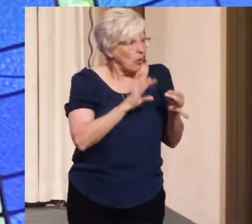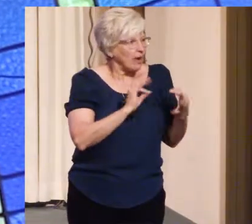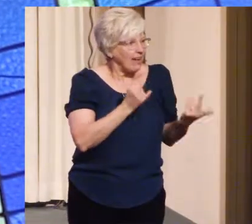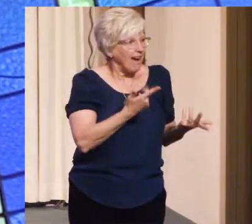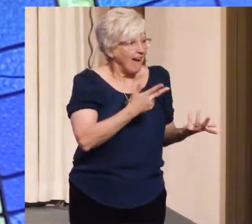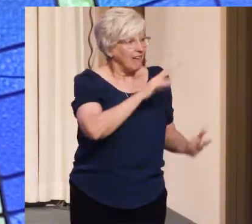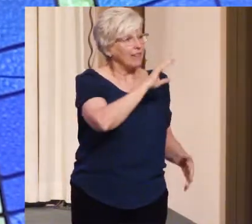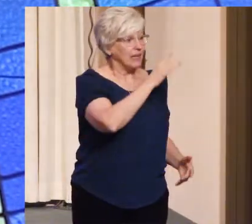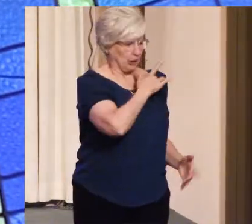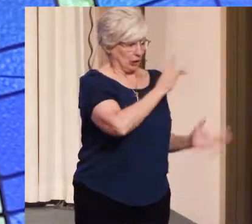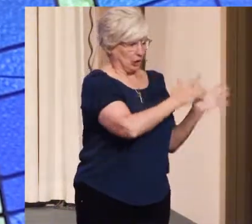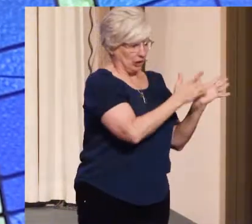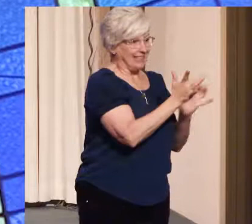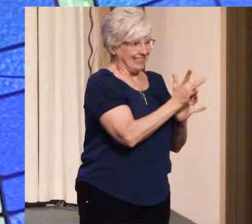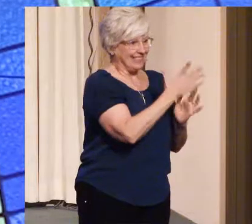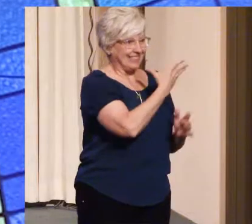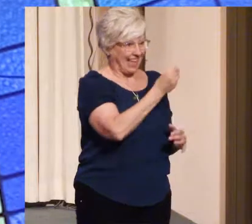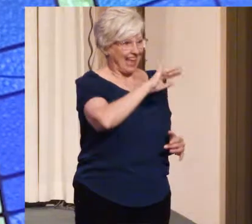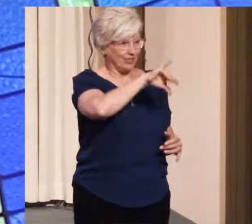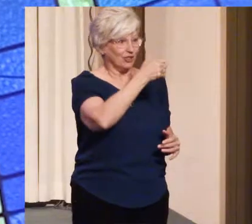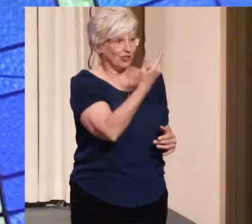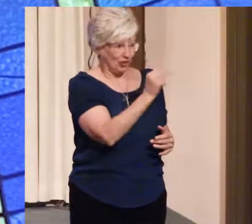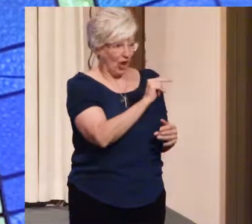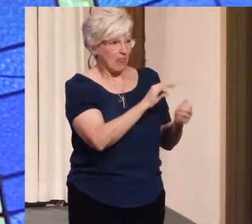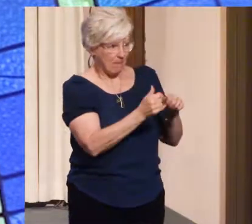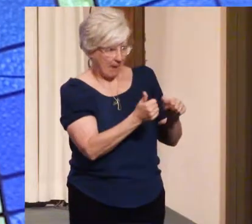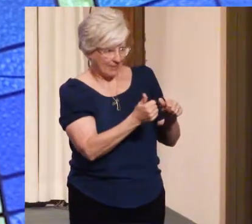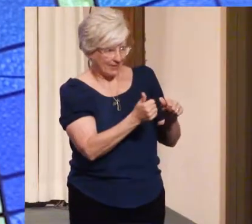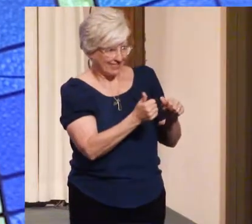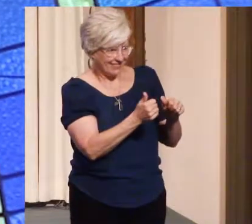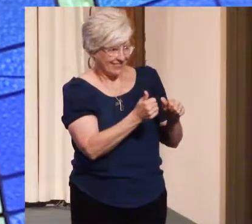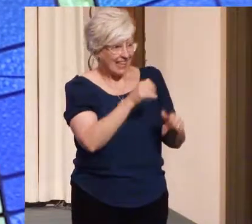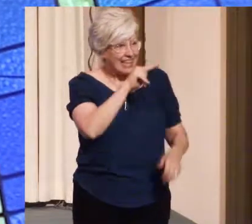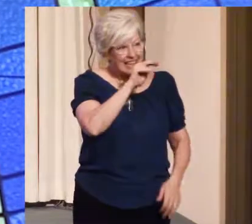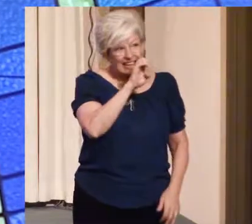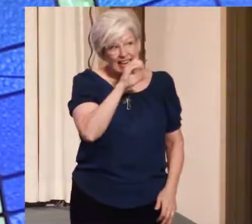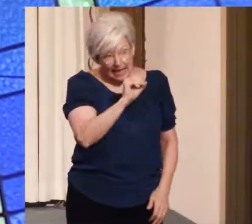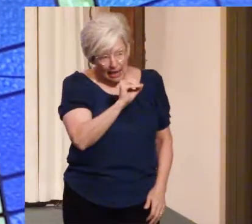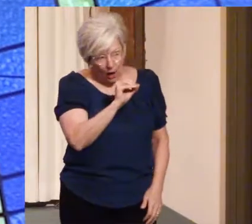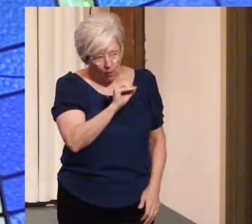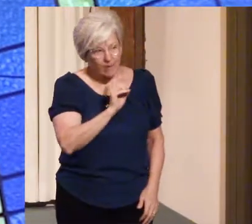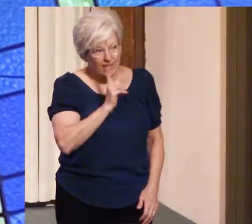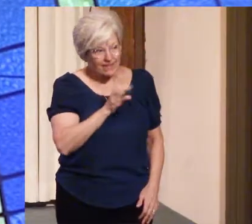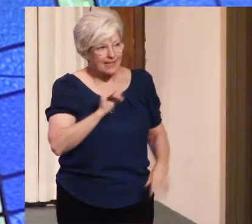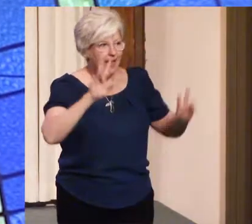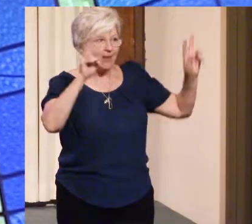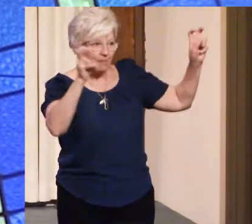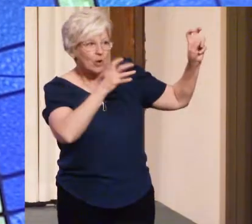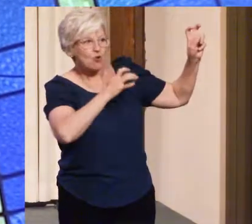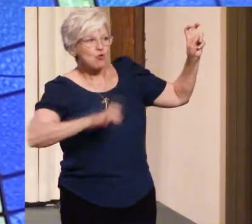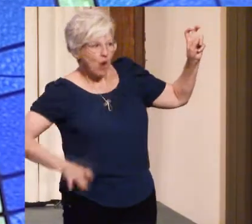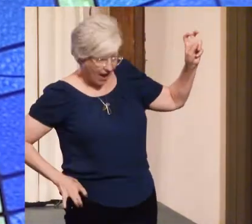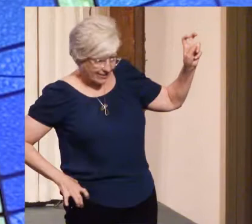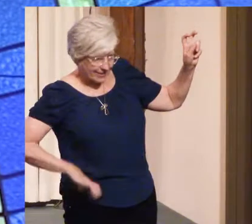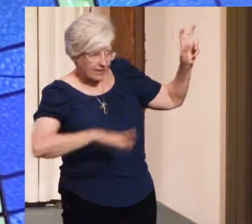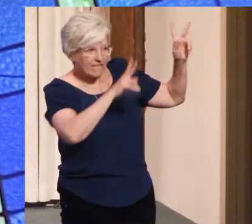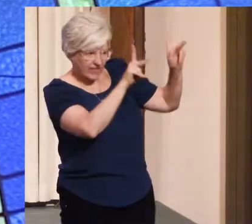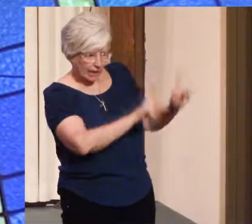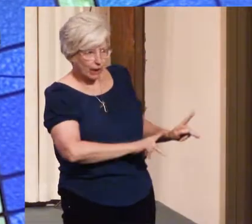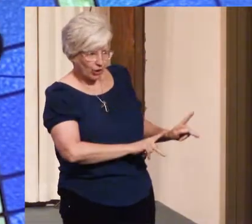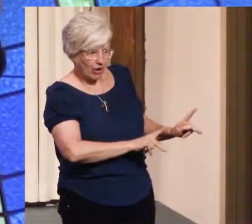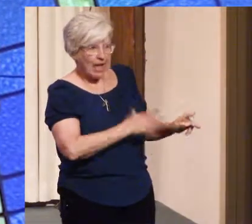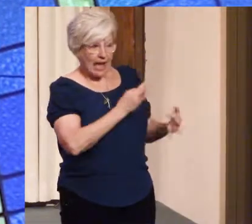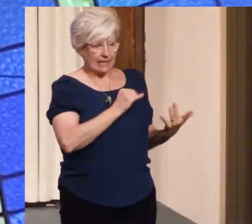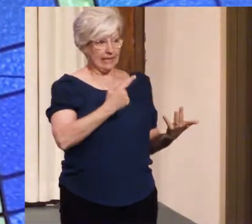roles in the plot. Neo is a Christ figure, and he is determined to be